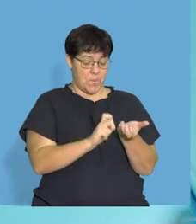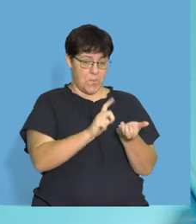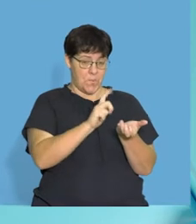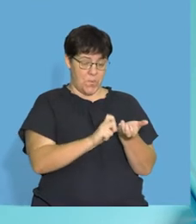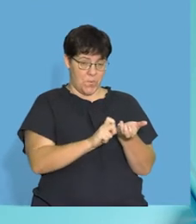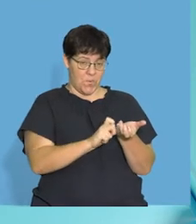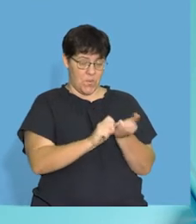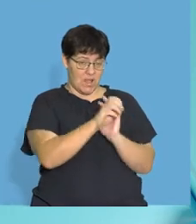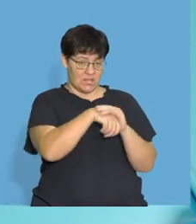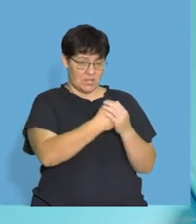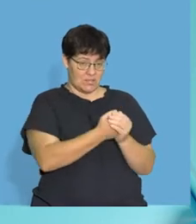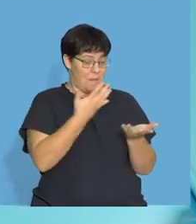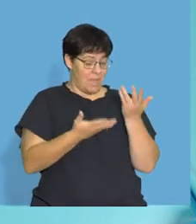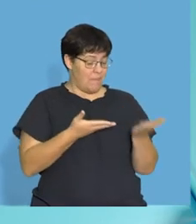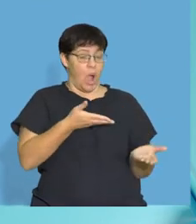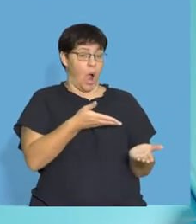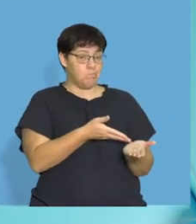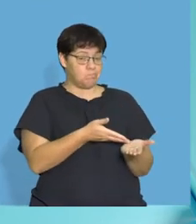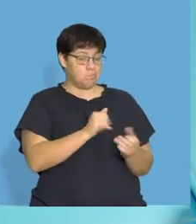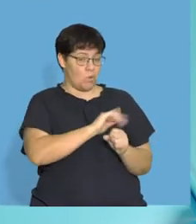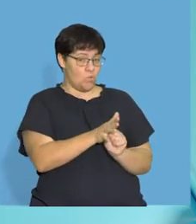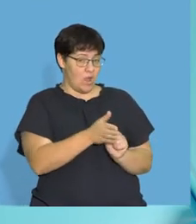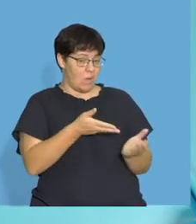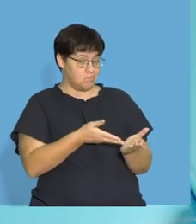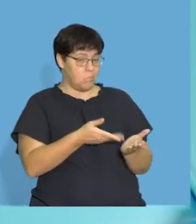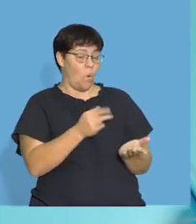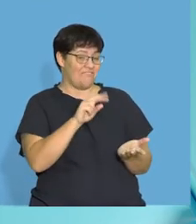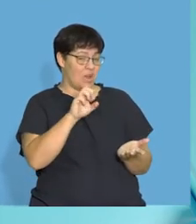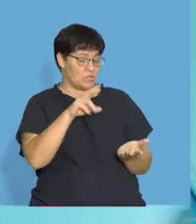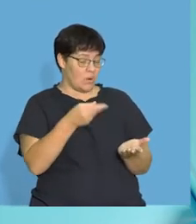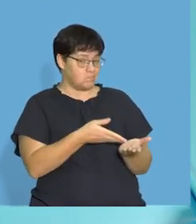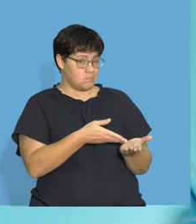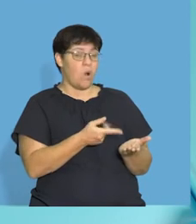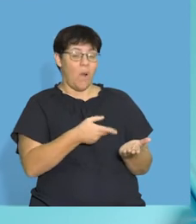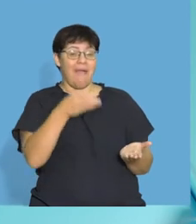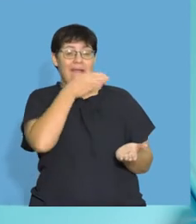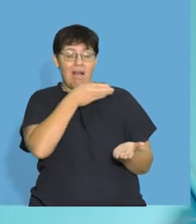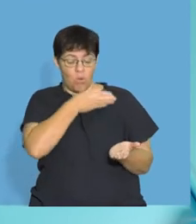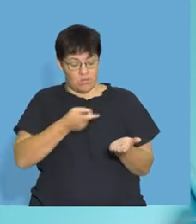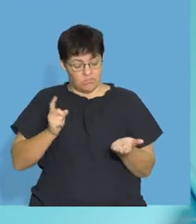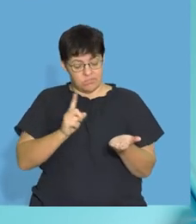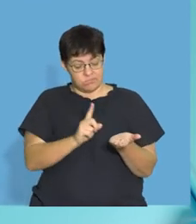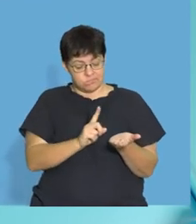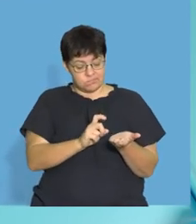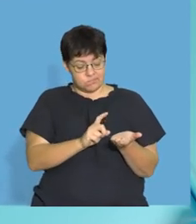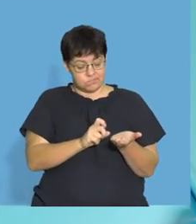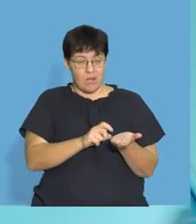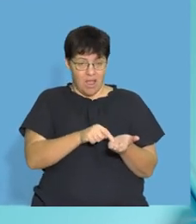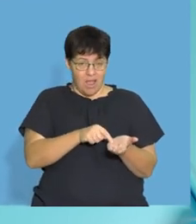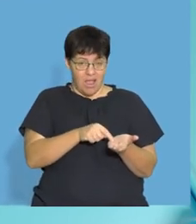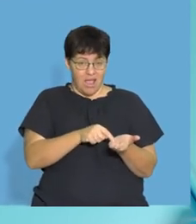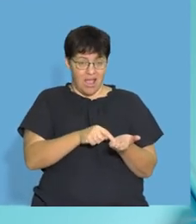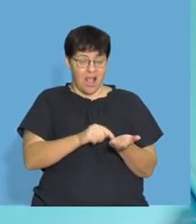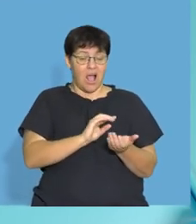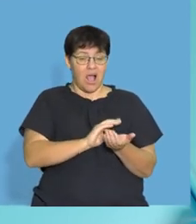hands and I might have the virus on my hands, what do I do? The alcohol breaks down the